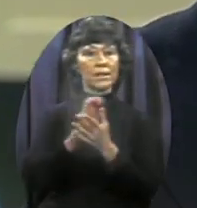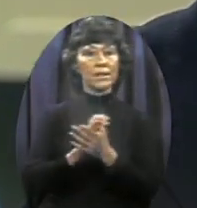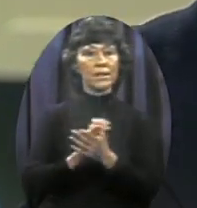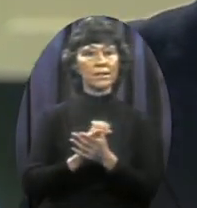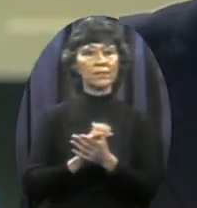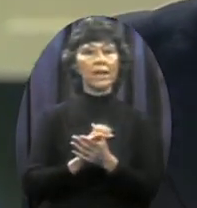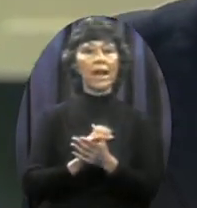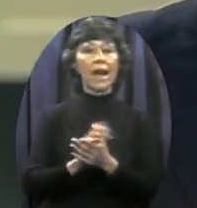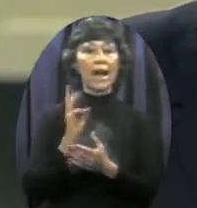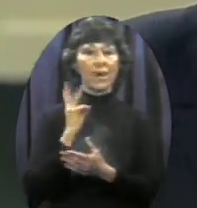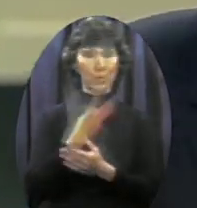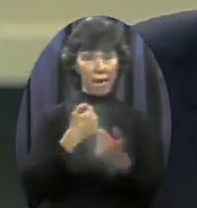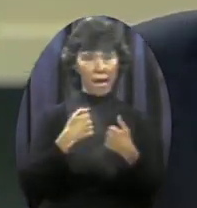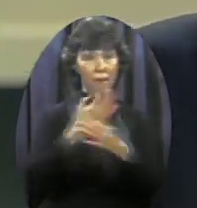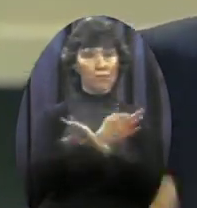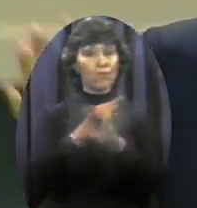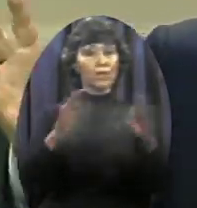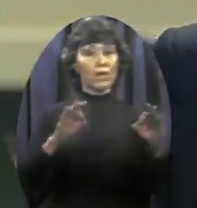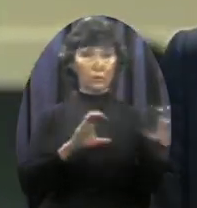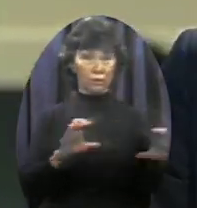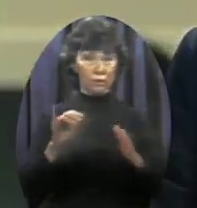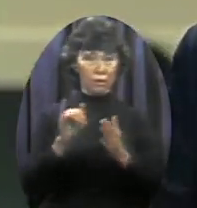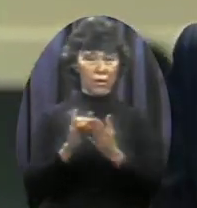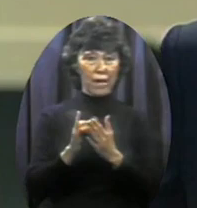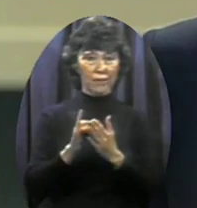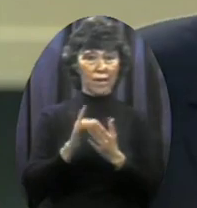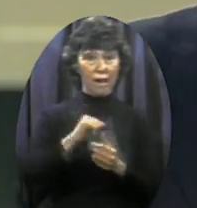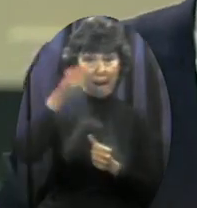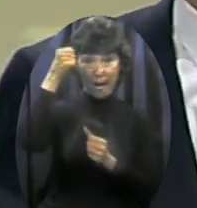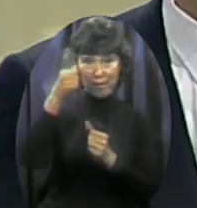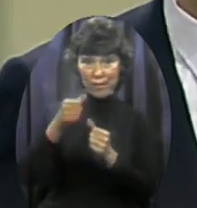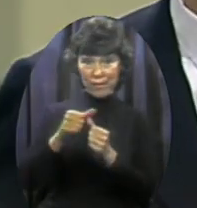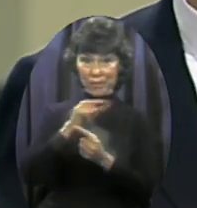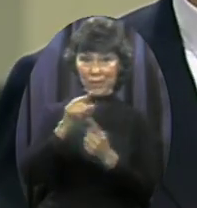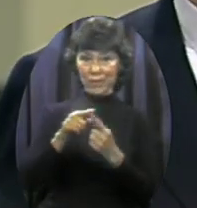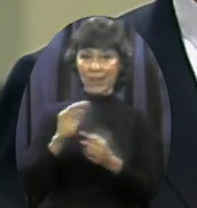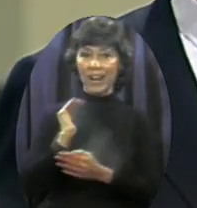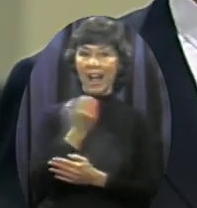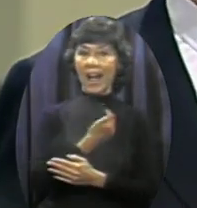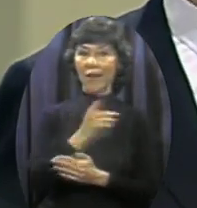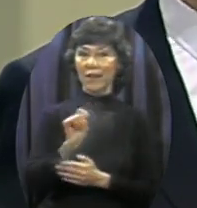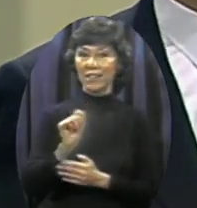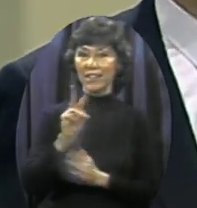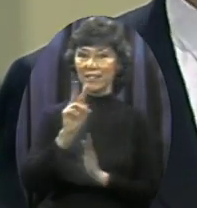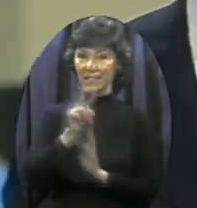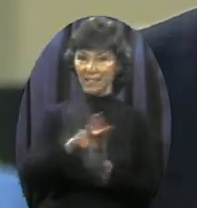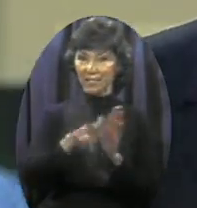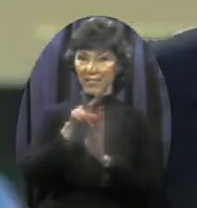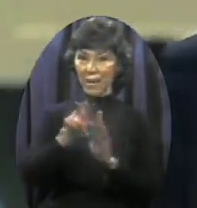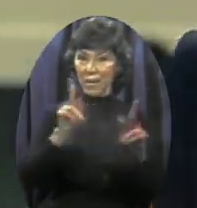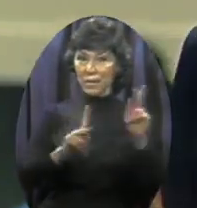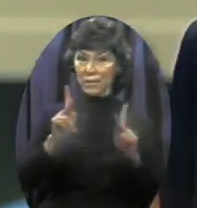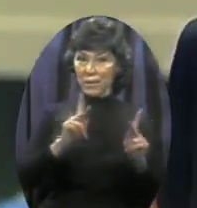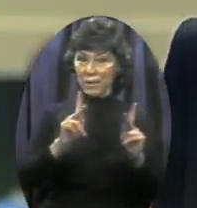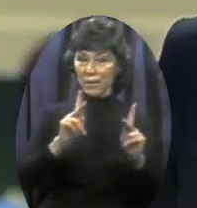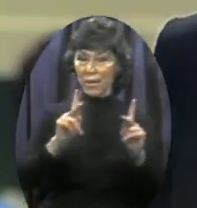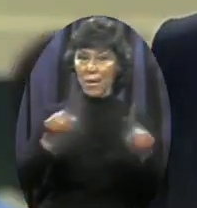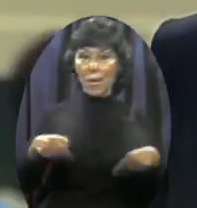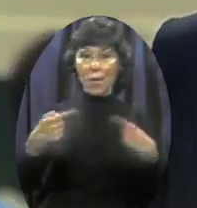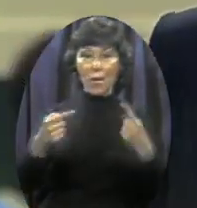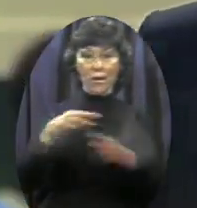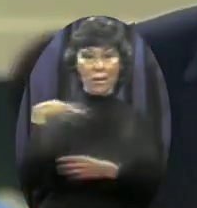I shall never forget The day I took our television crew to Washington, D.C. We camped outside the Soviet embassy